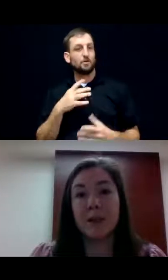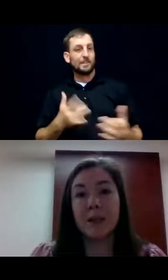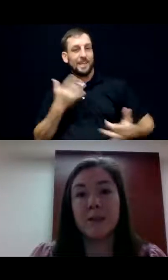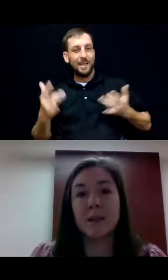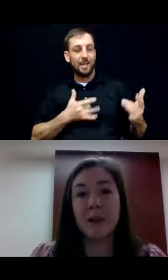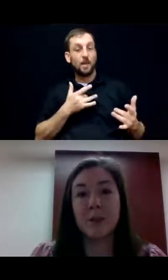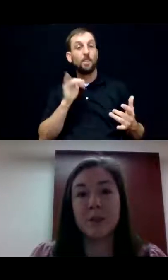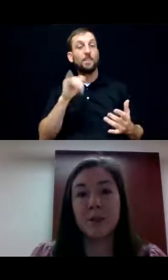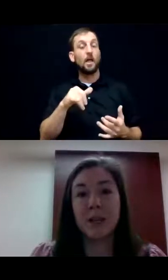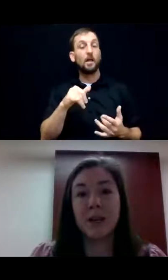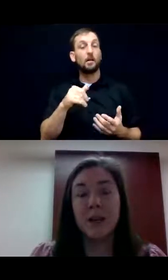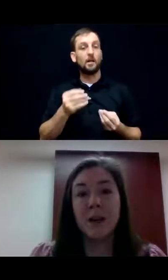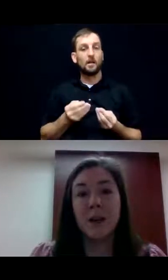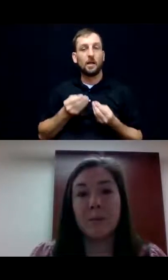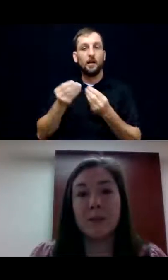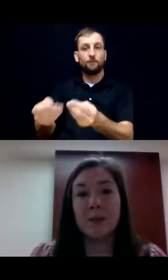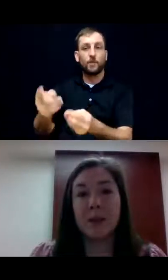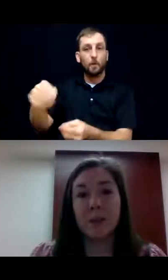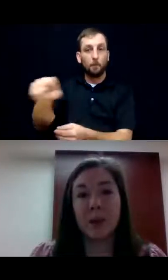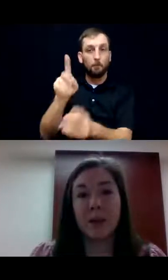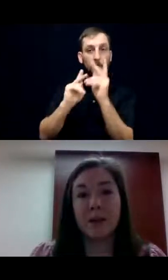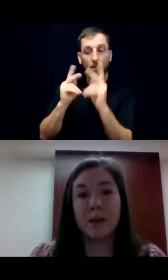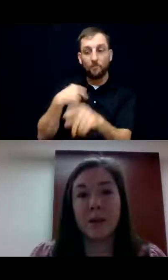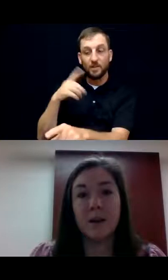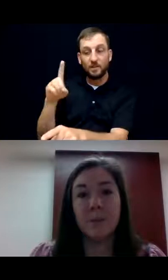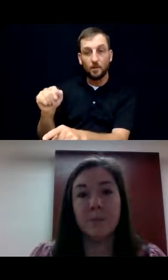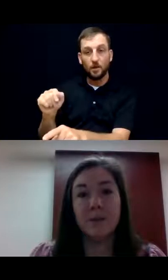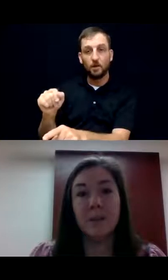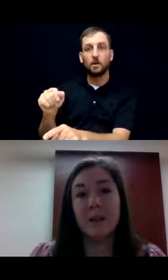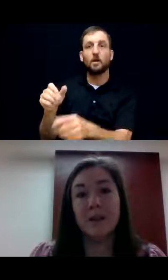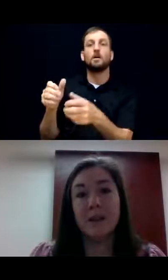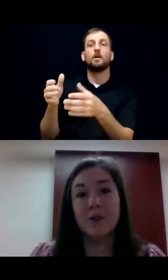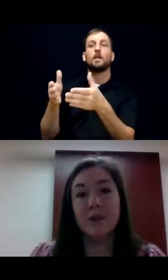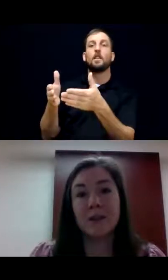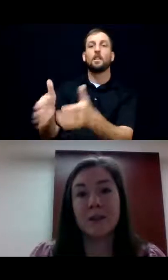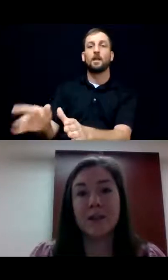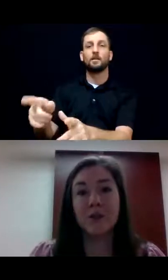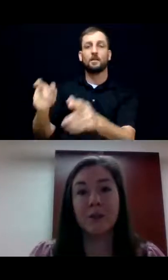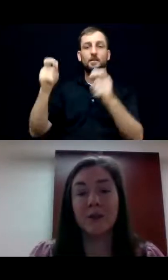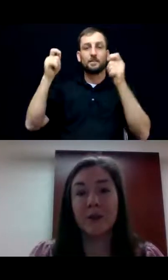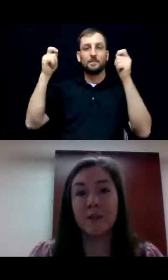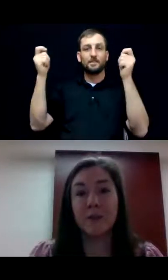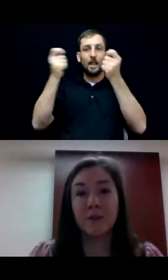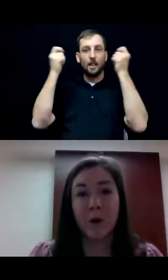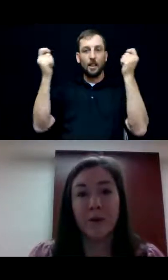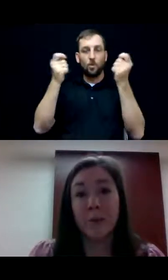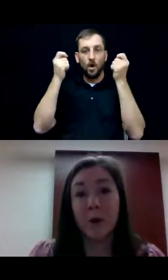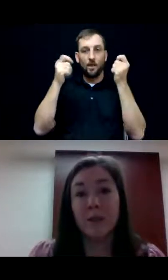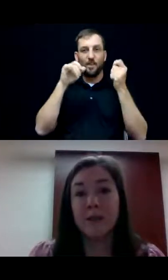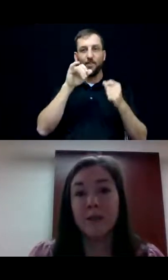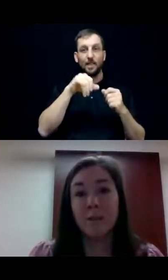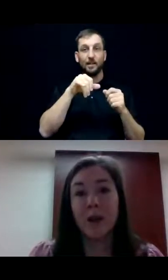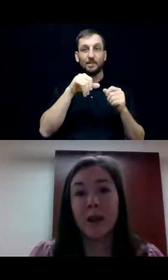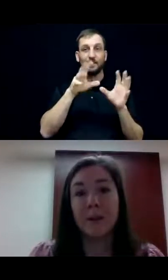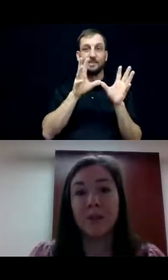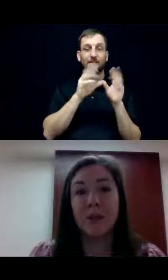disabilities an opportunity, um, to sort of celebrate, um, something this session, a session that was very different from all